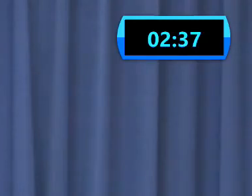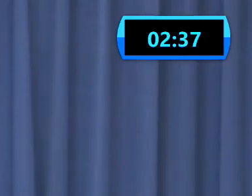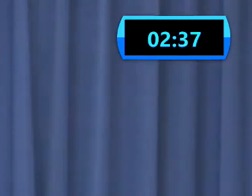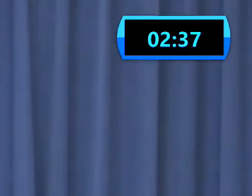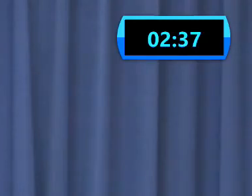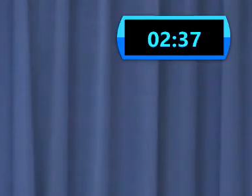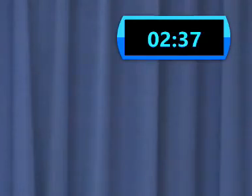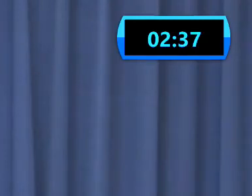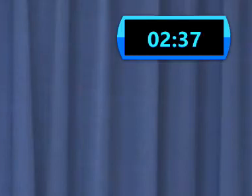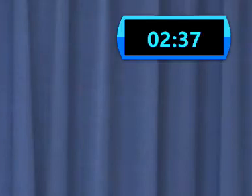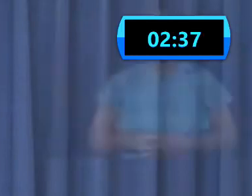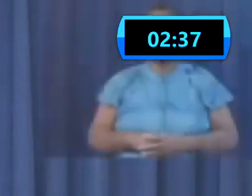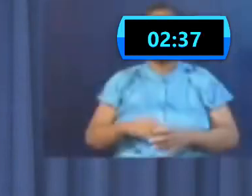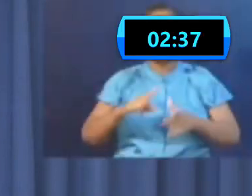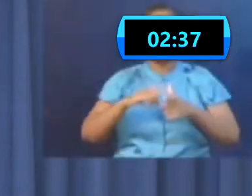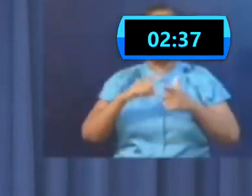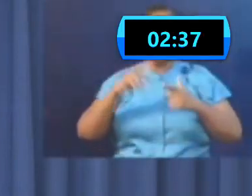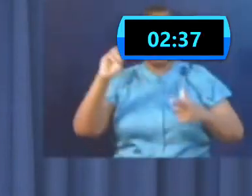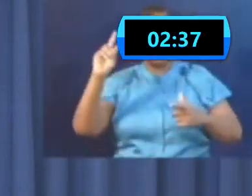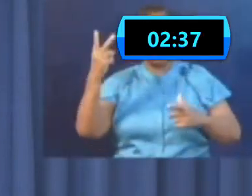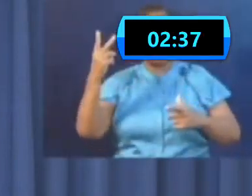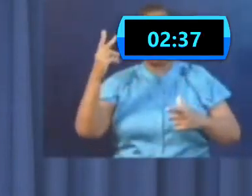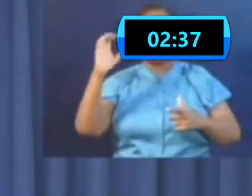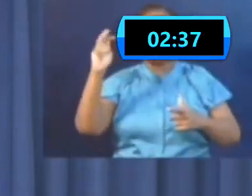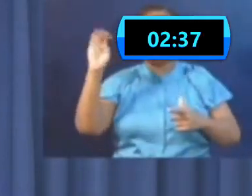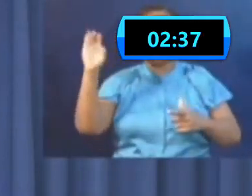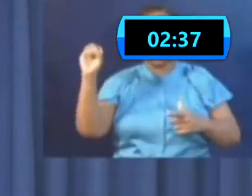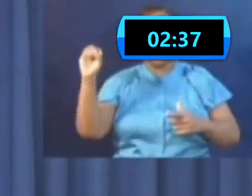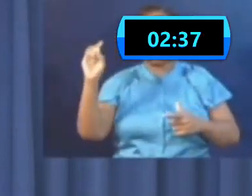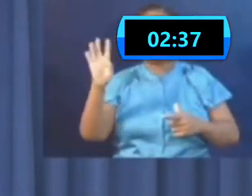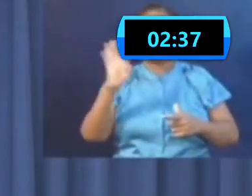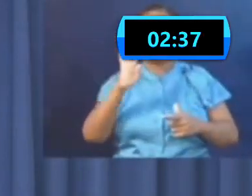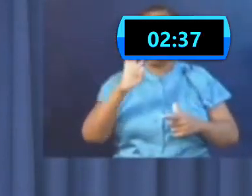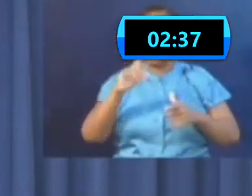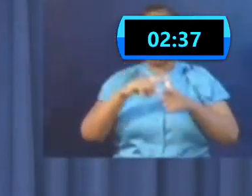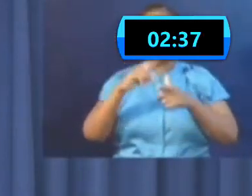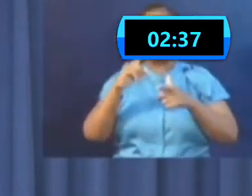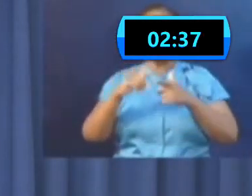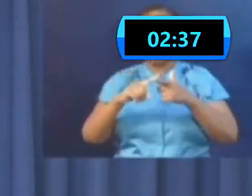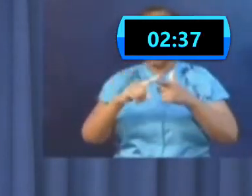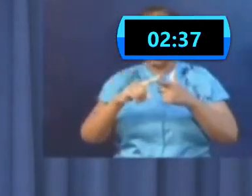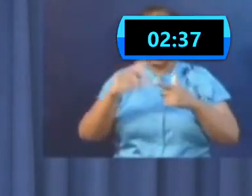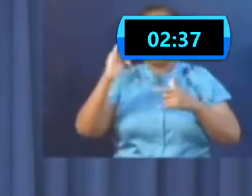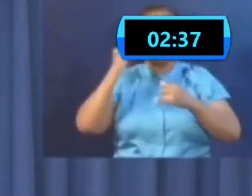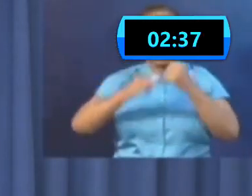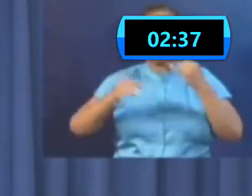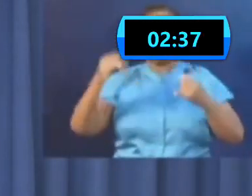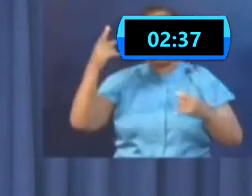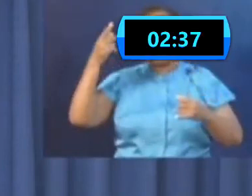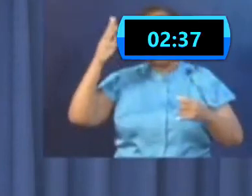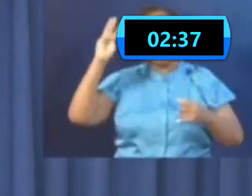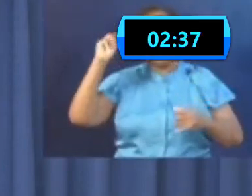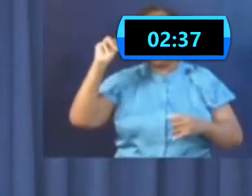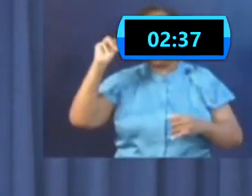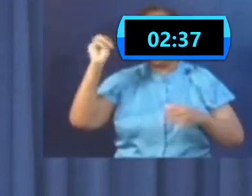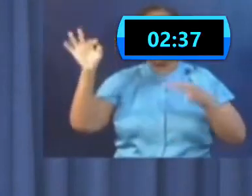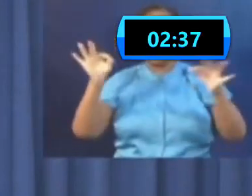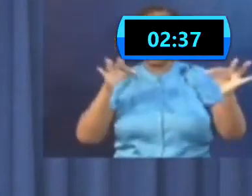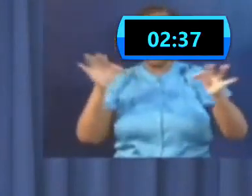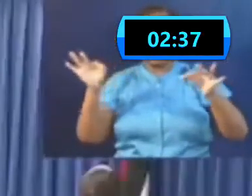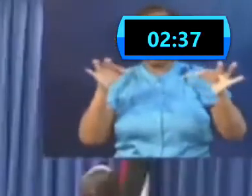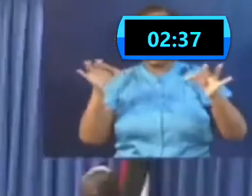CMO and his team. And then I will tell you where we are at in response to what we would learn in the next few minutes.